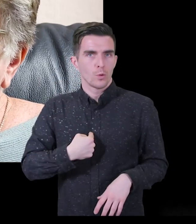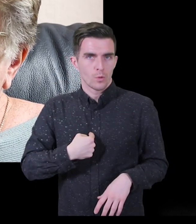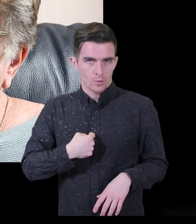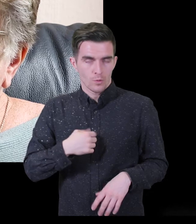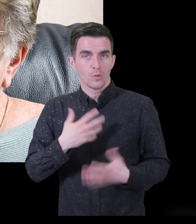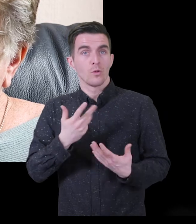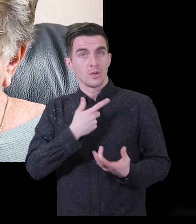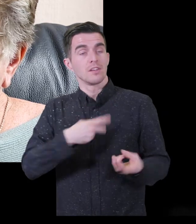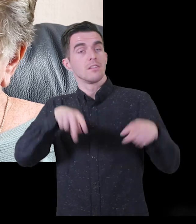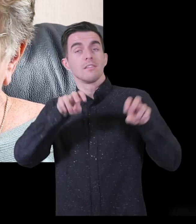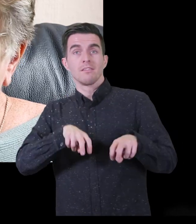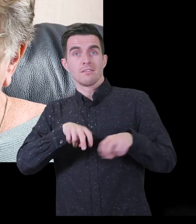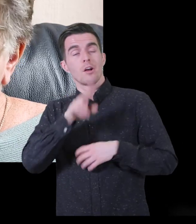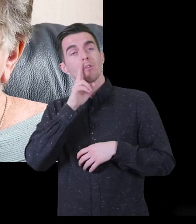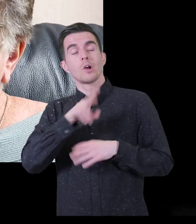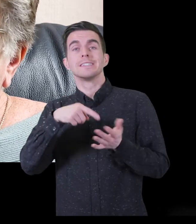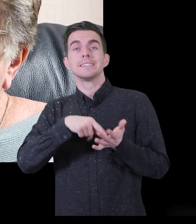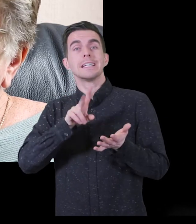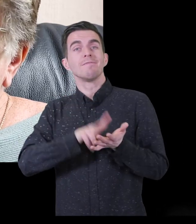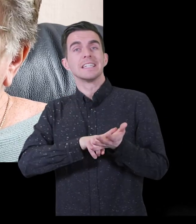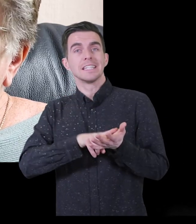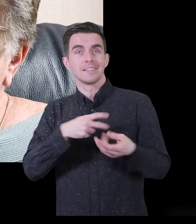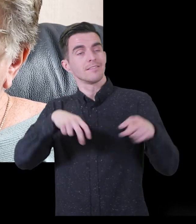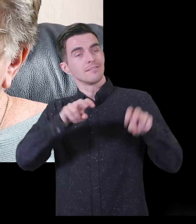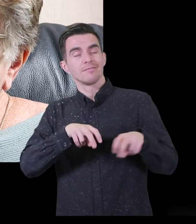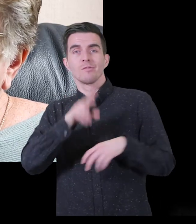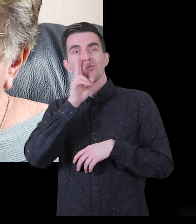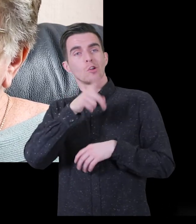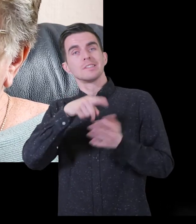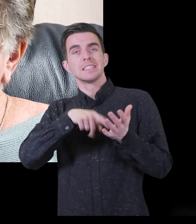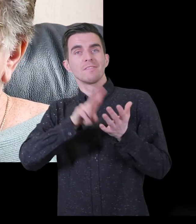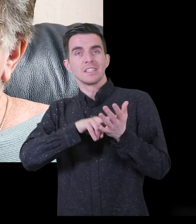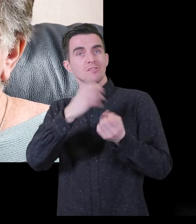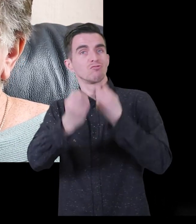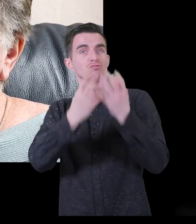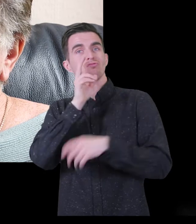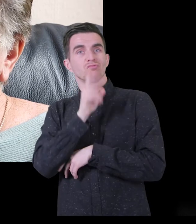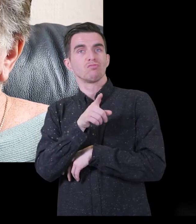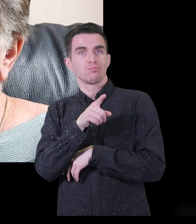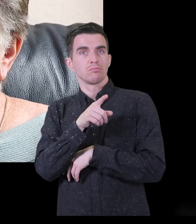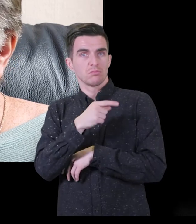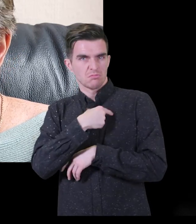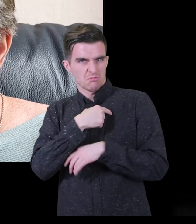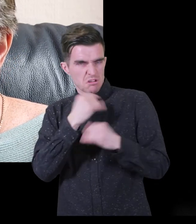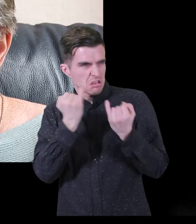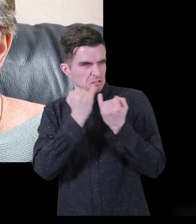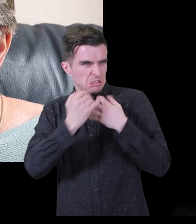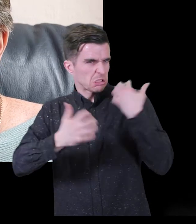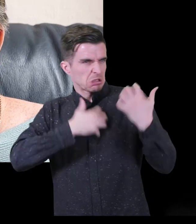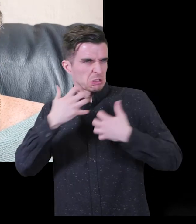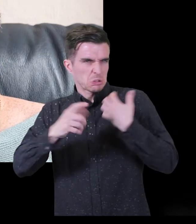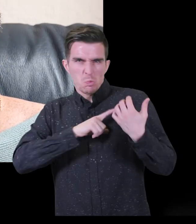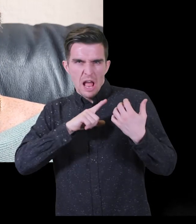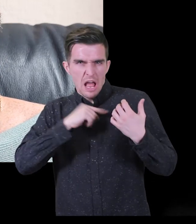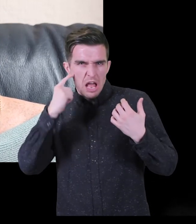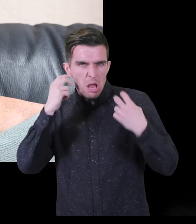carer who works full time, it was a relief to know that I could go out to work and know that if the fire alarm went off